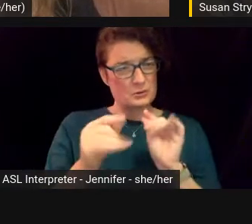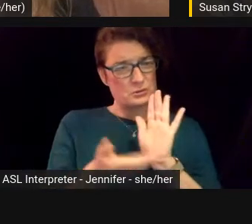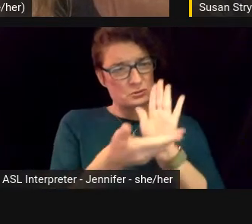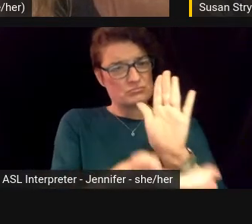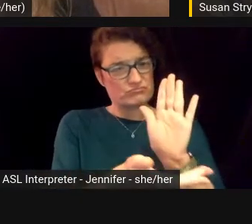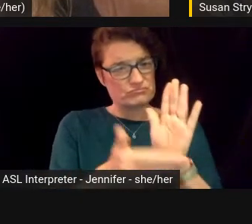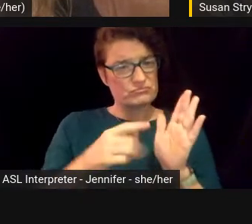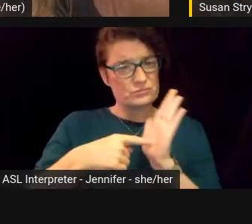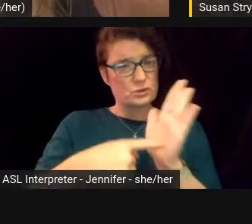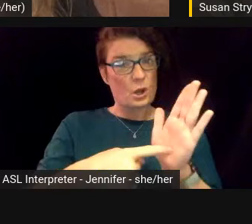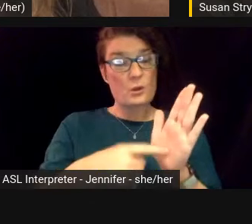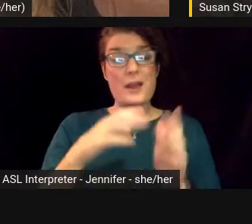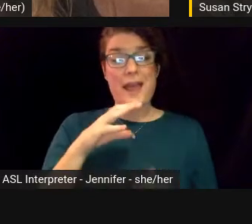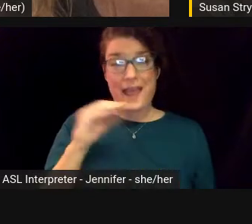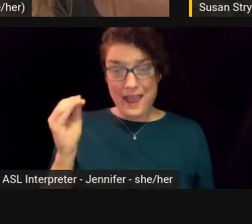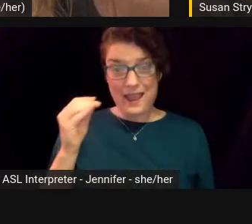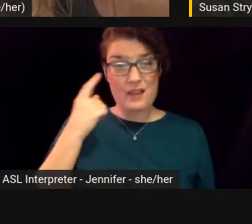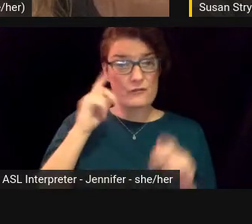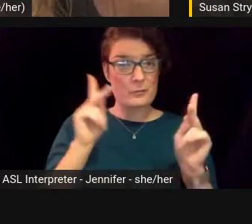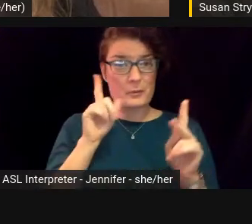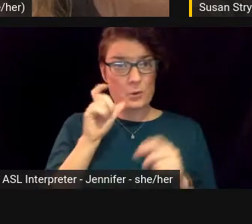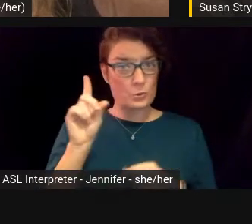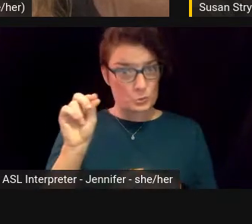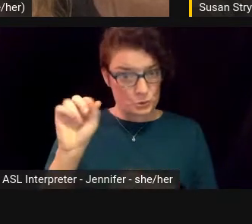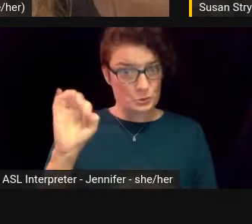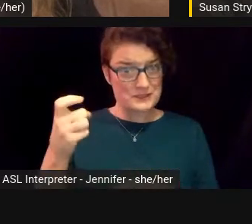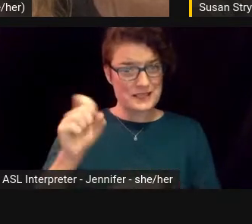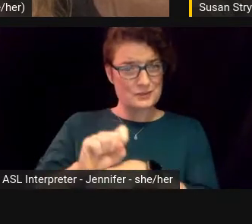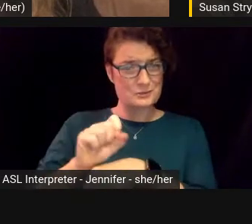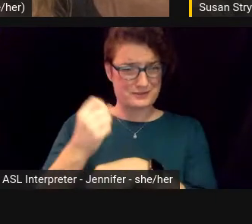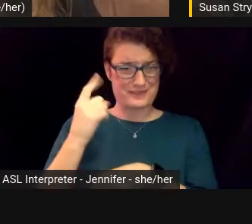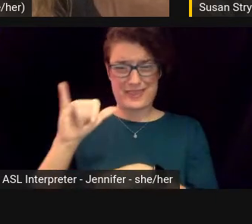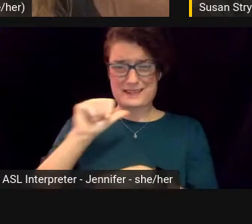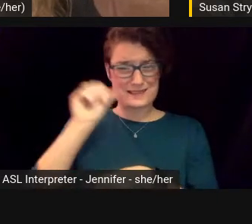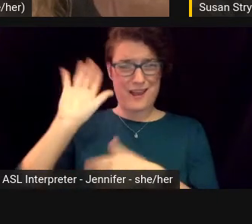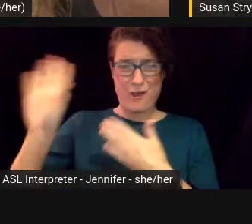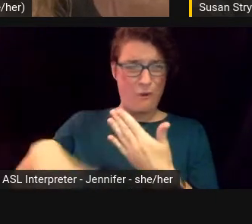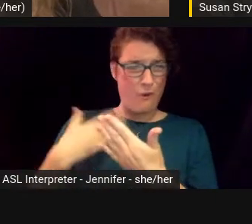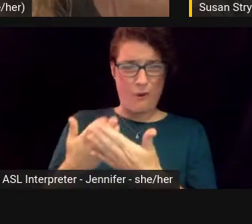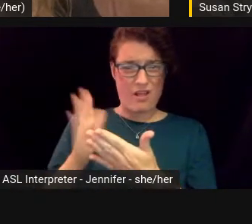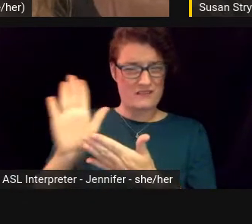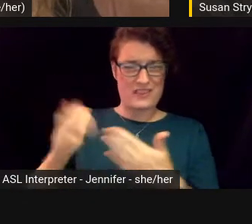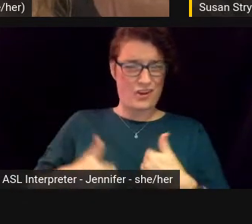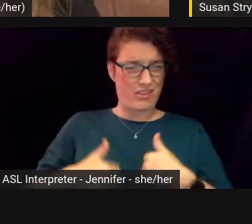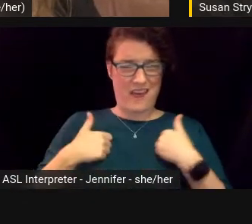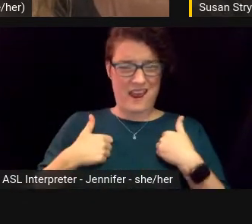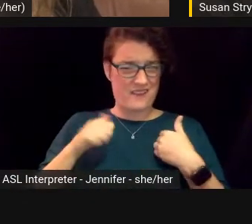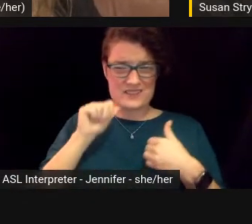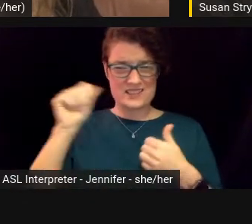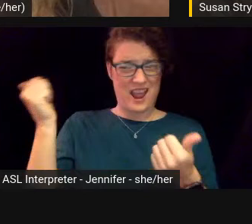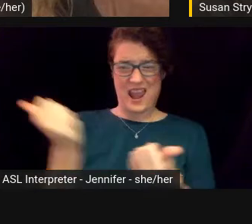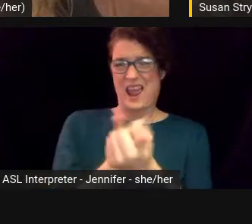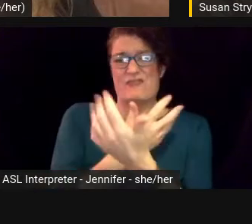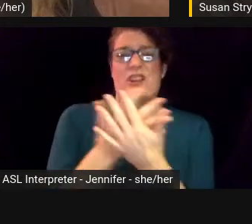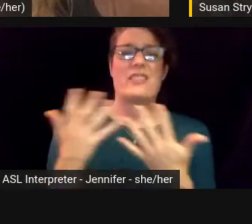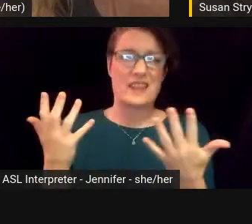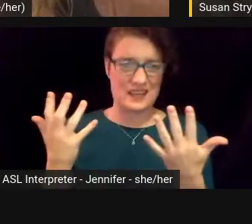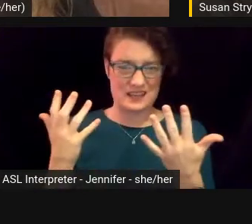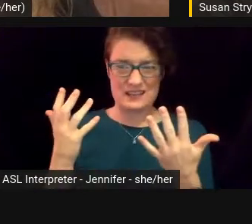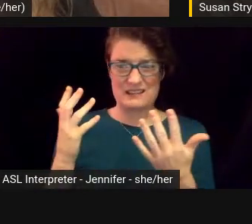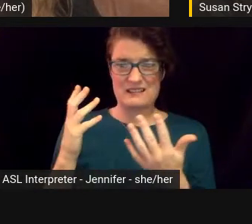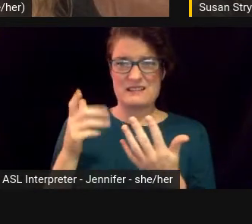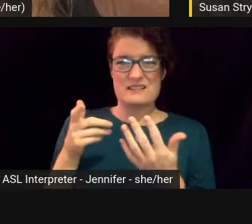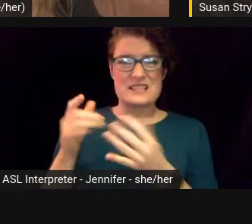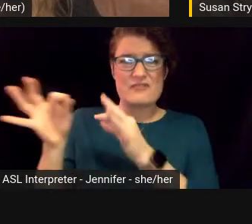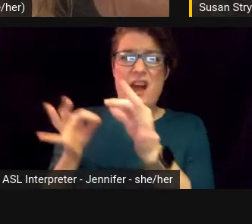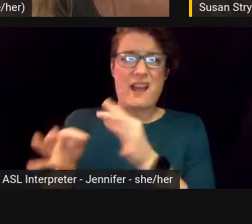And even for people who do sex work, it's like, it's not their whole life story. You know, it's just like, it's not, it's not the only thing that they are. It's like,